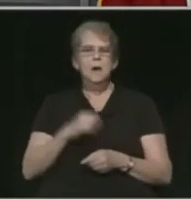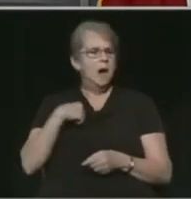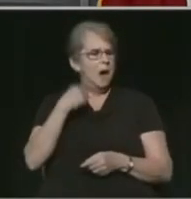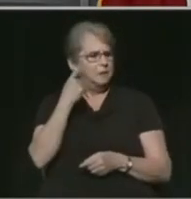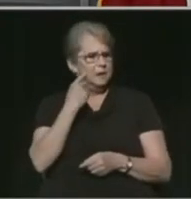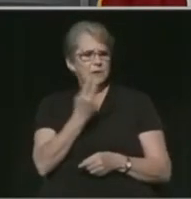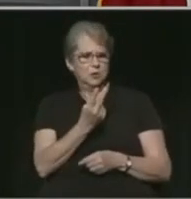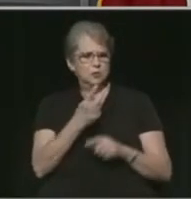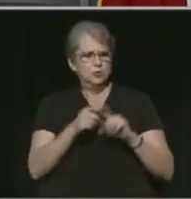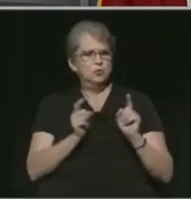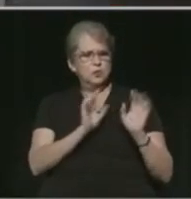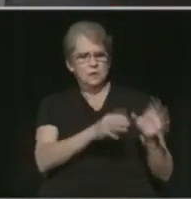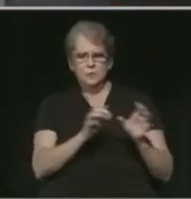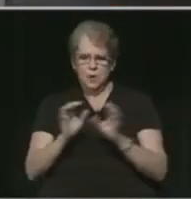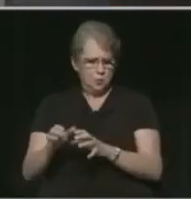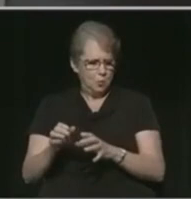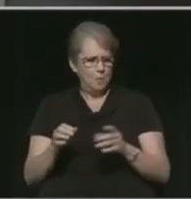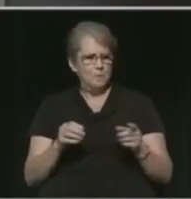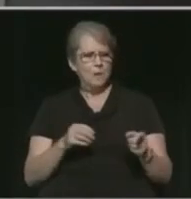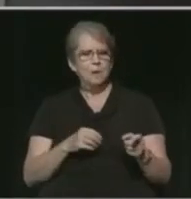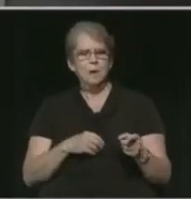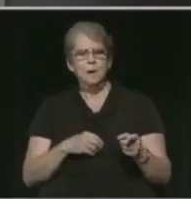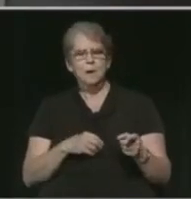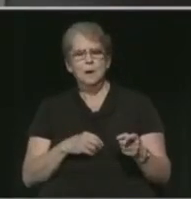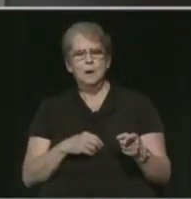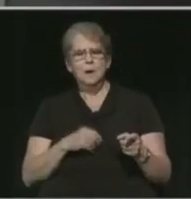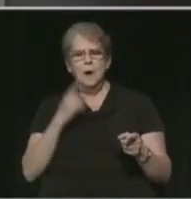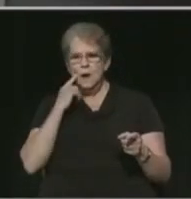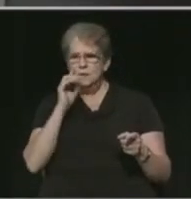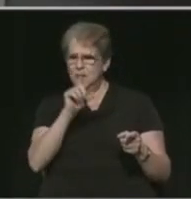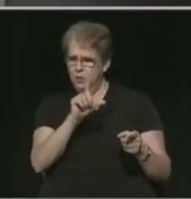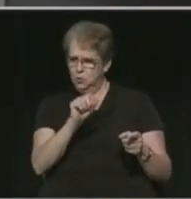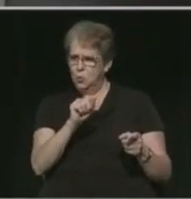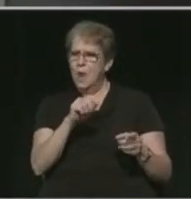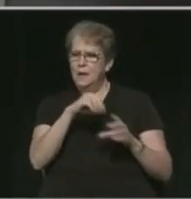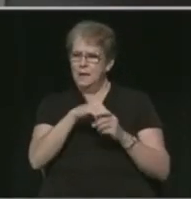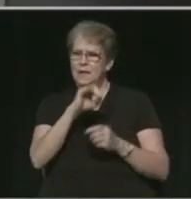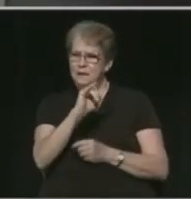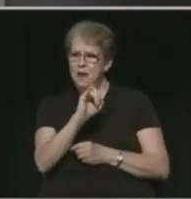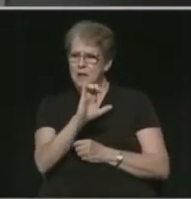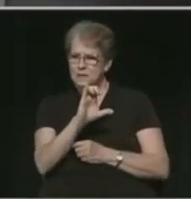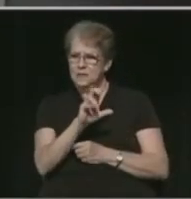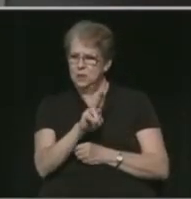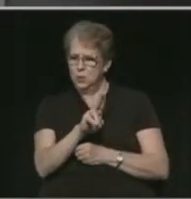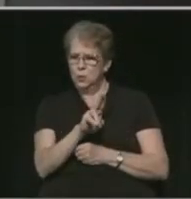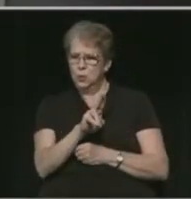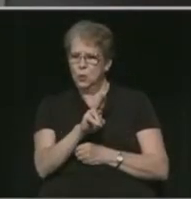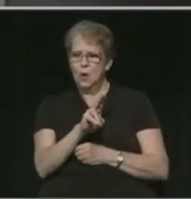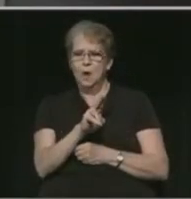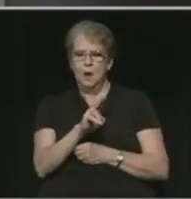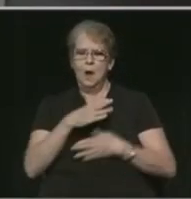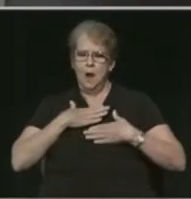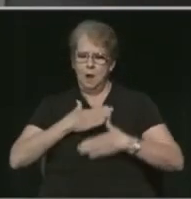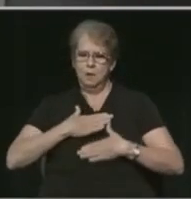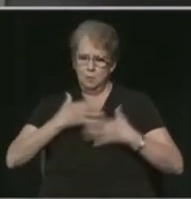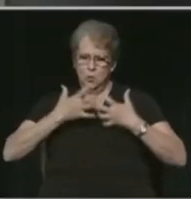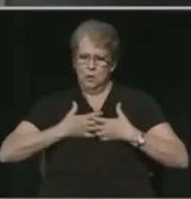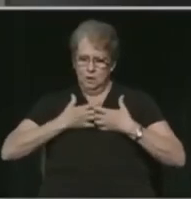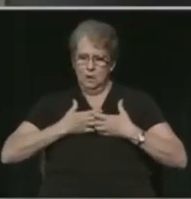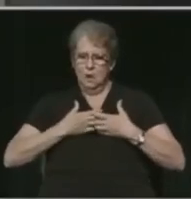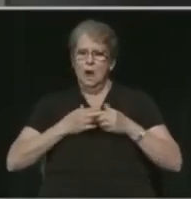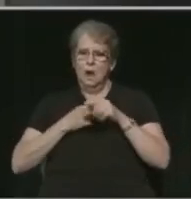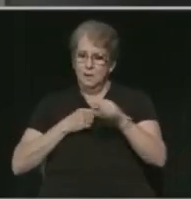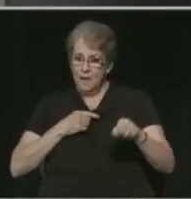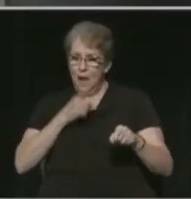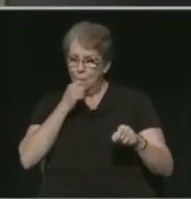different groups of that. About 20 of them are in ICU and ventilators, and they're the ones